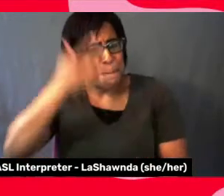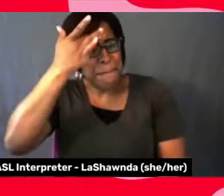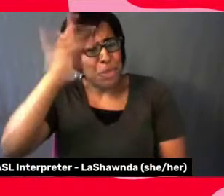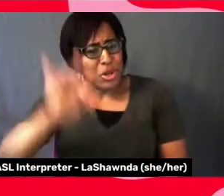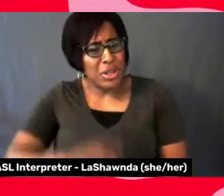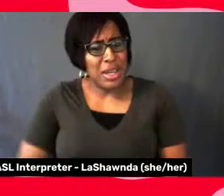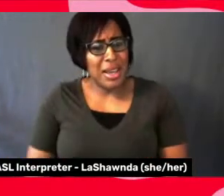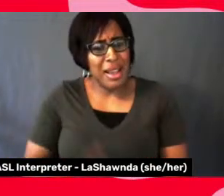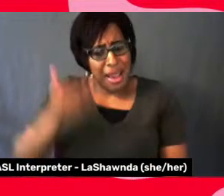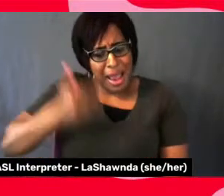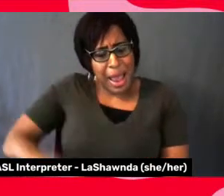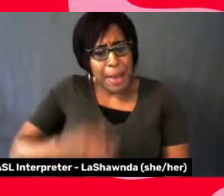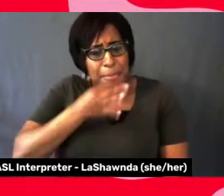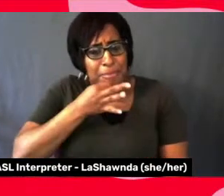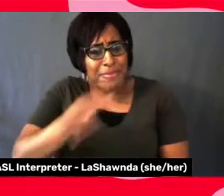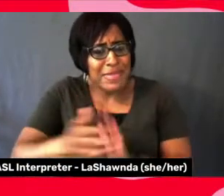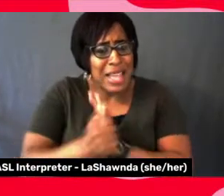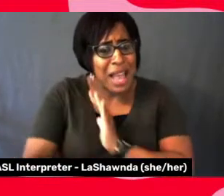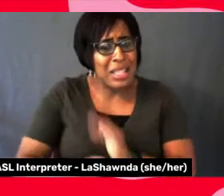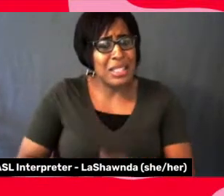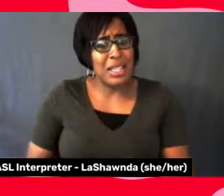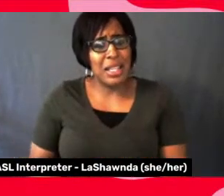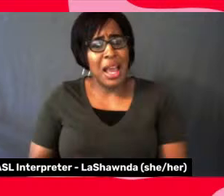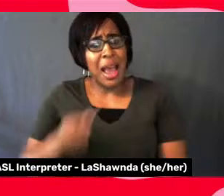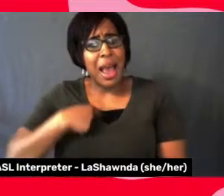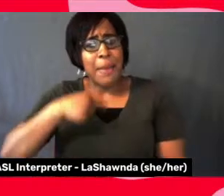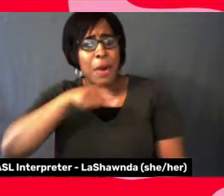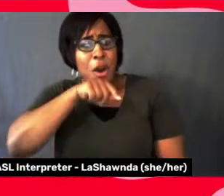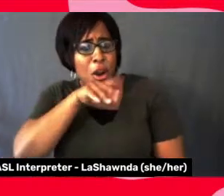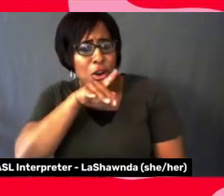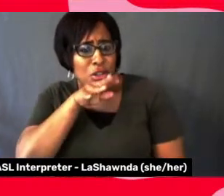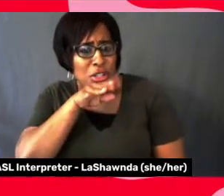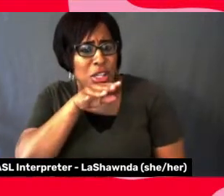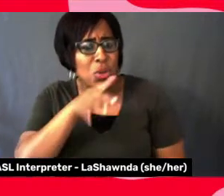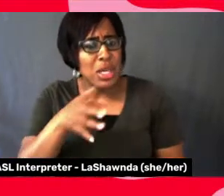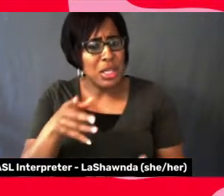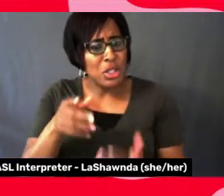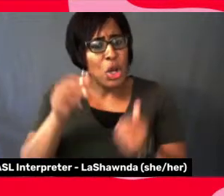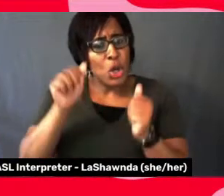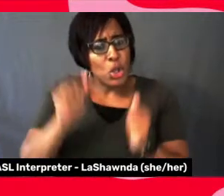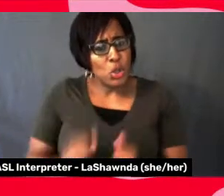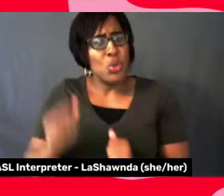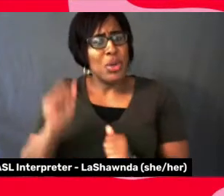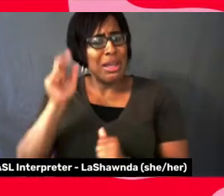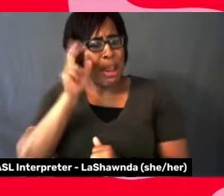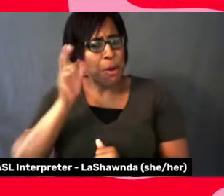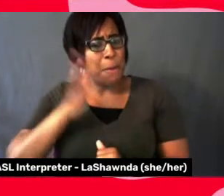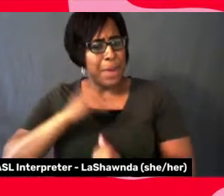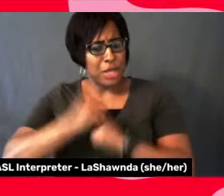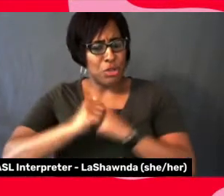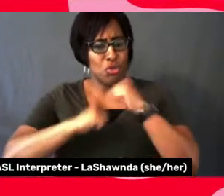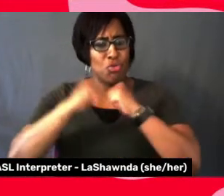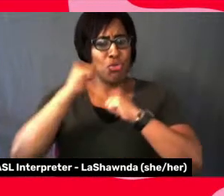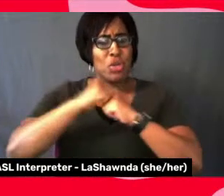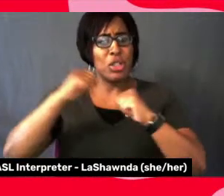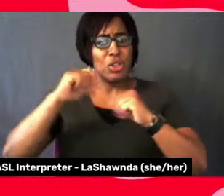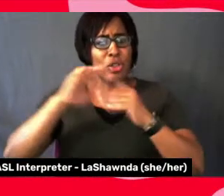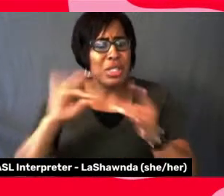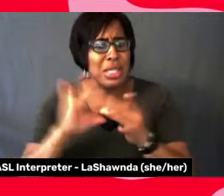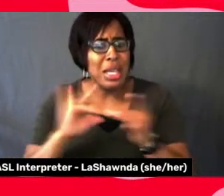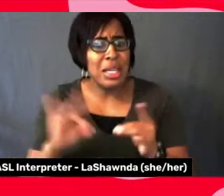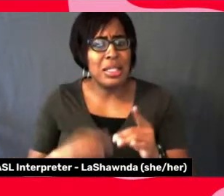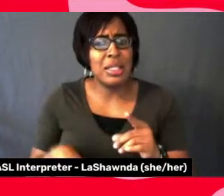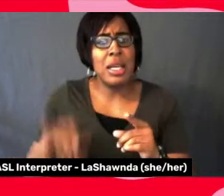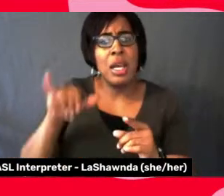How could you not know that I'm articulate? When you talk to me, you can hear me structure sentences. How could you not know this? So my